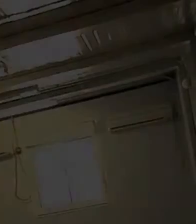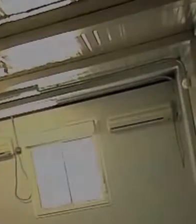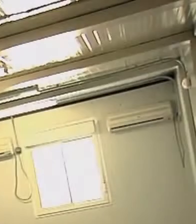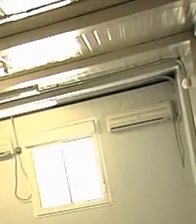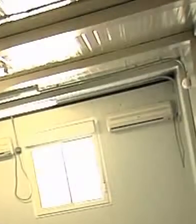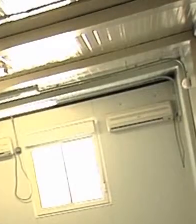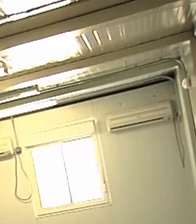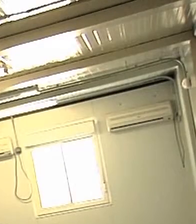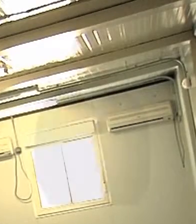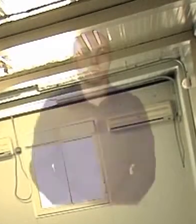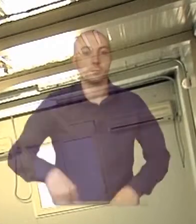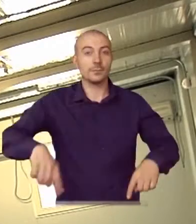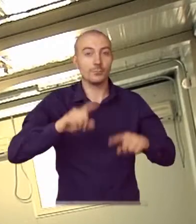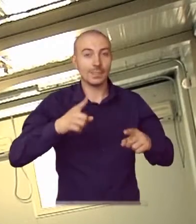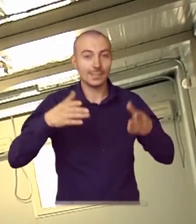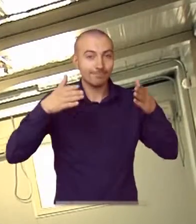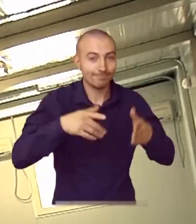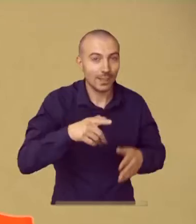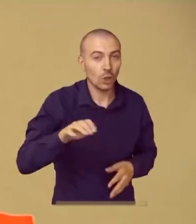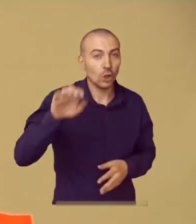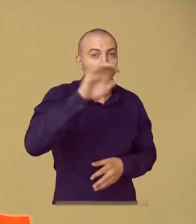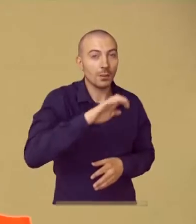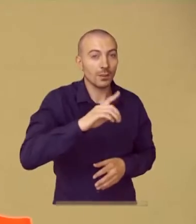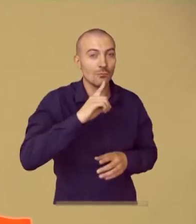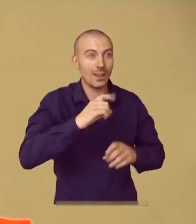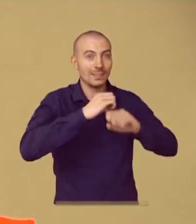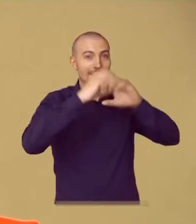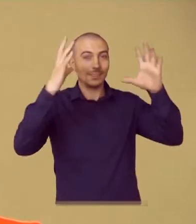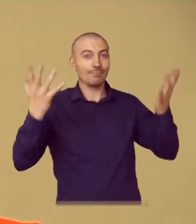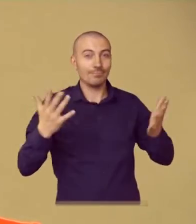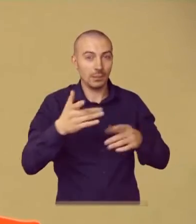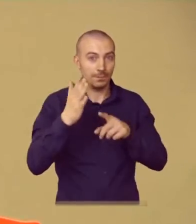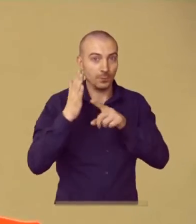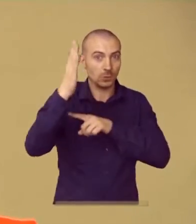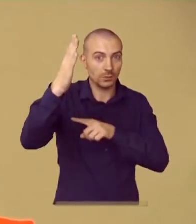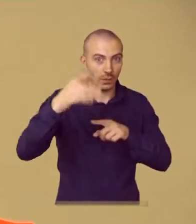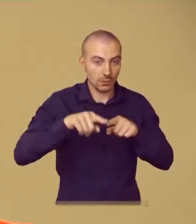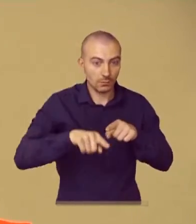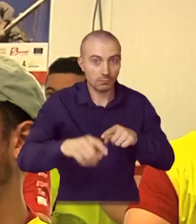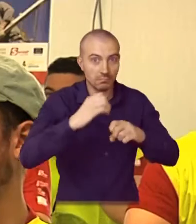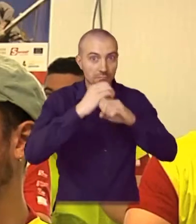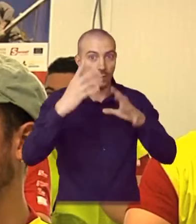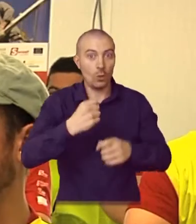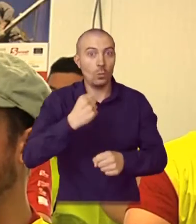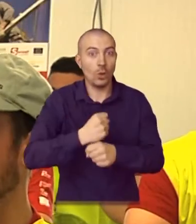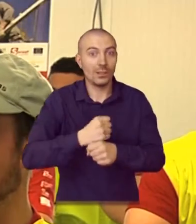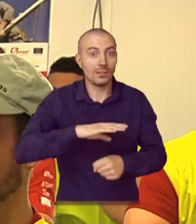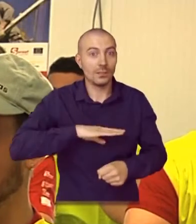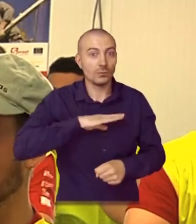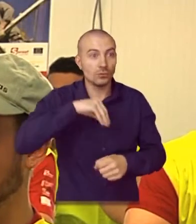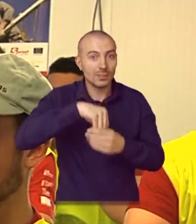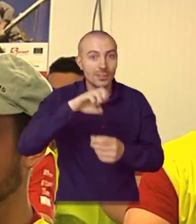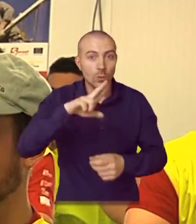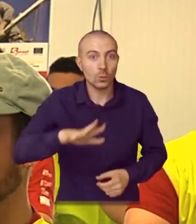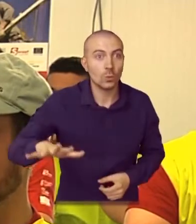of human rights. We must really face the reality of European demographic trends. It's expected that the working